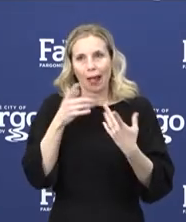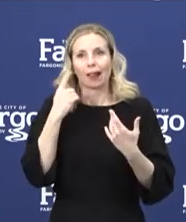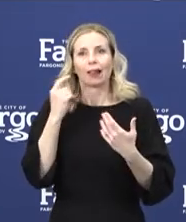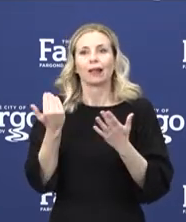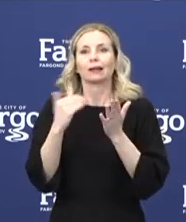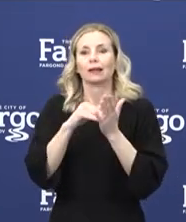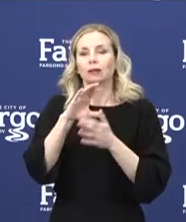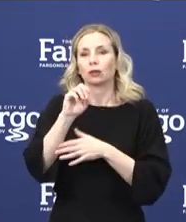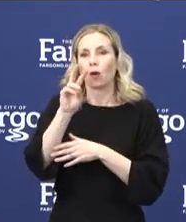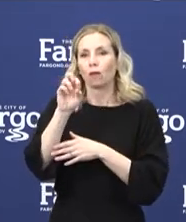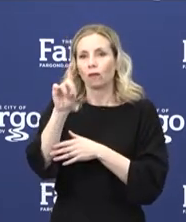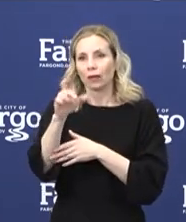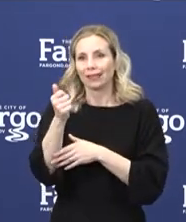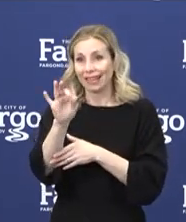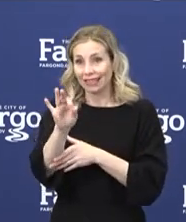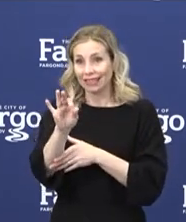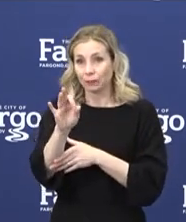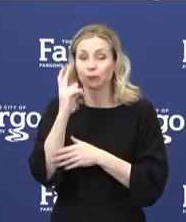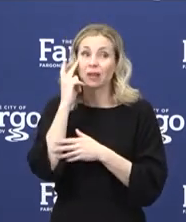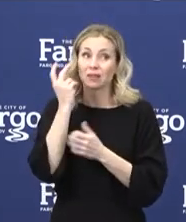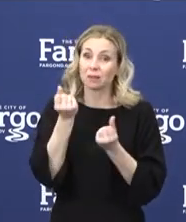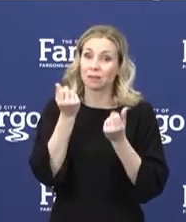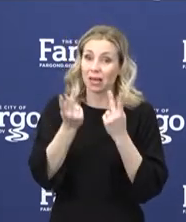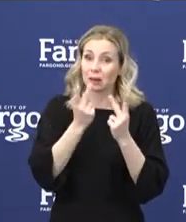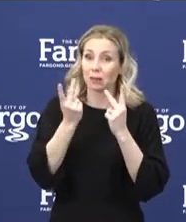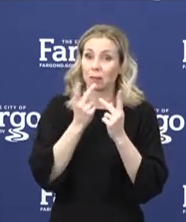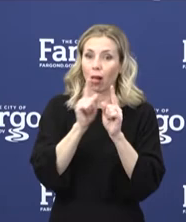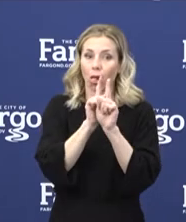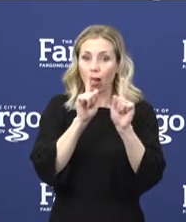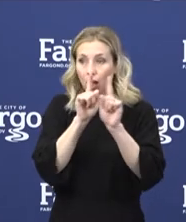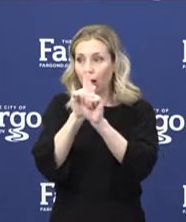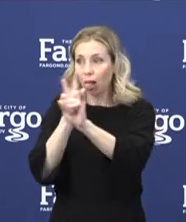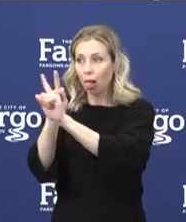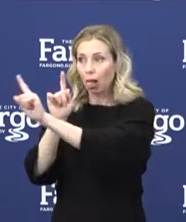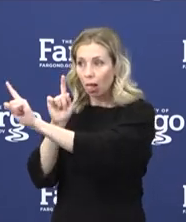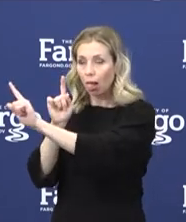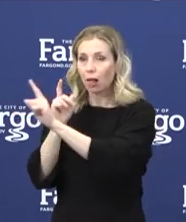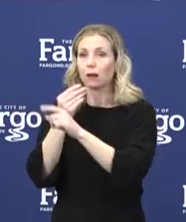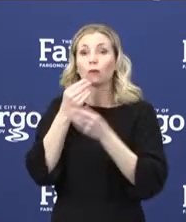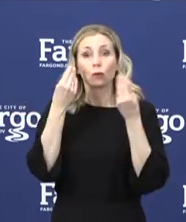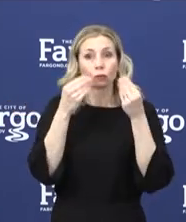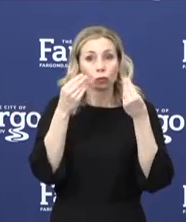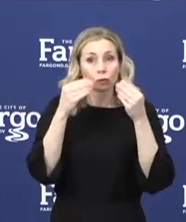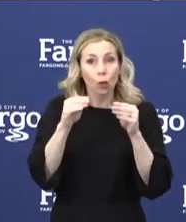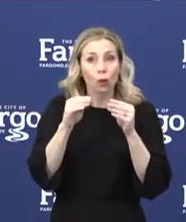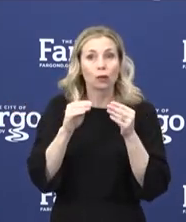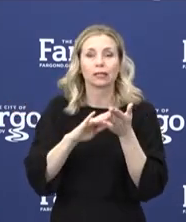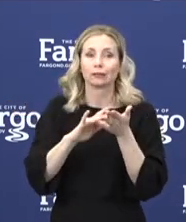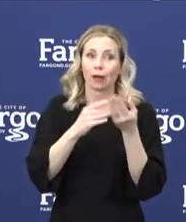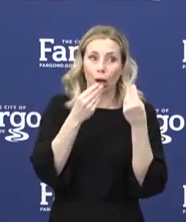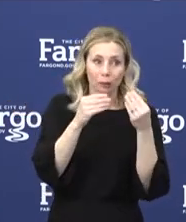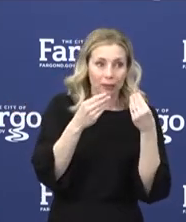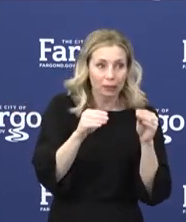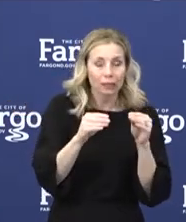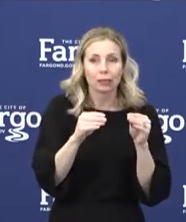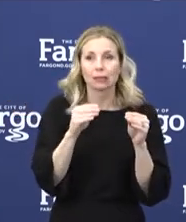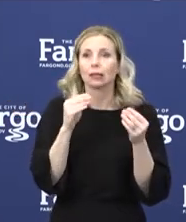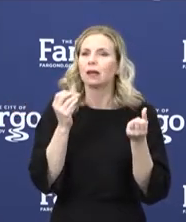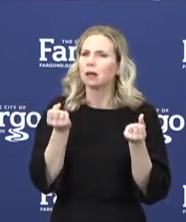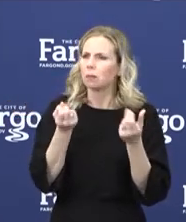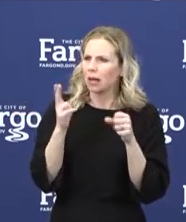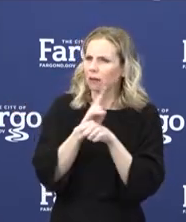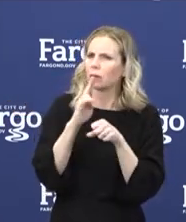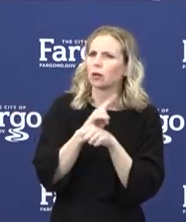respecting social distancing in grocery stores and pharmacies. I has often noticed the majority of the residents utilizing cloth face